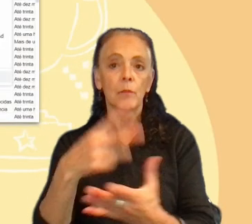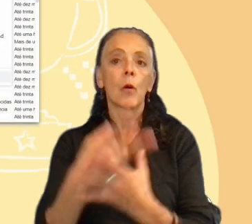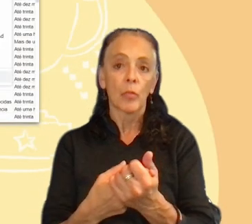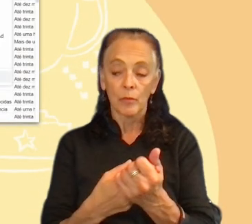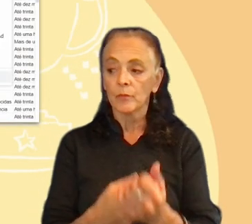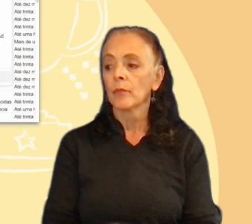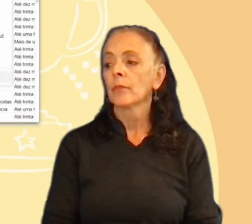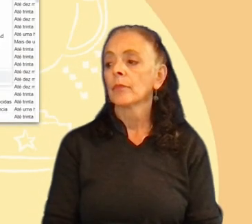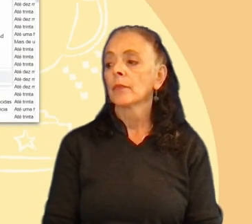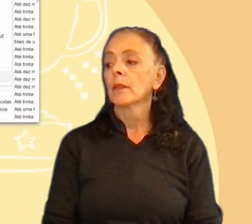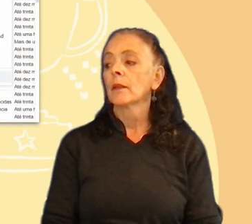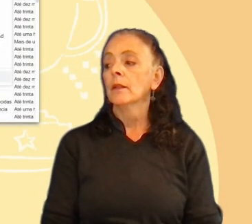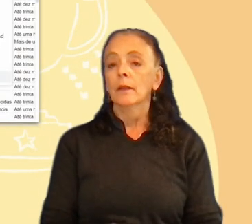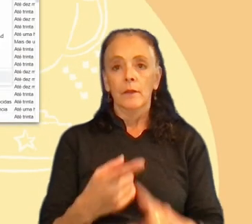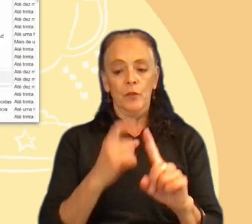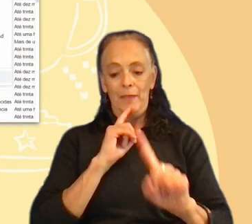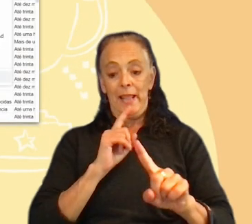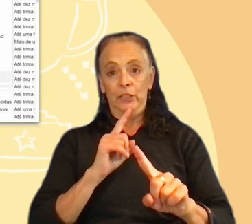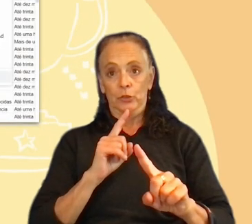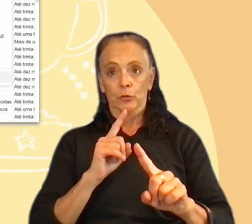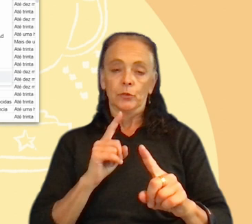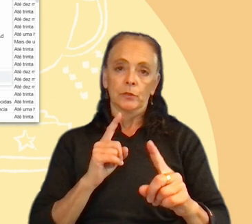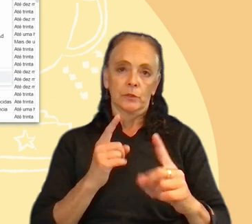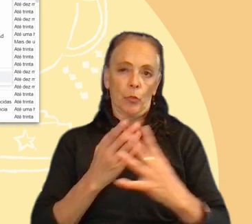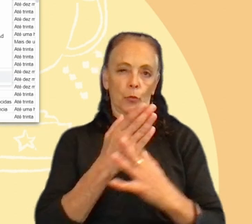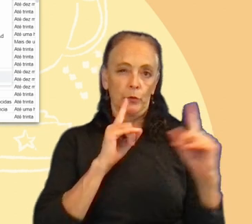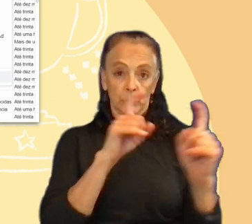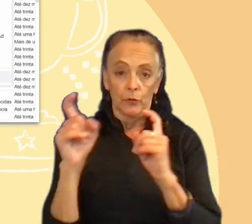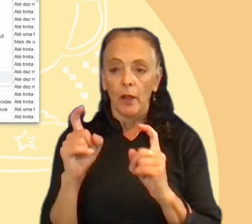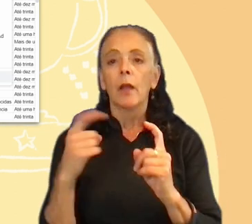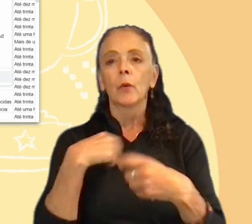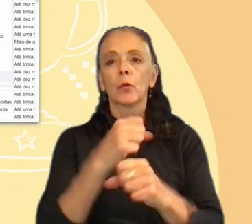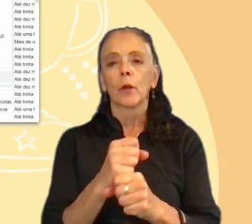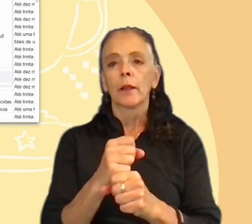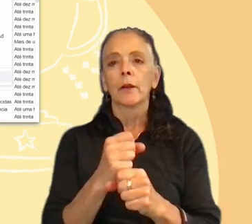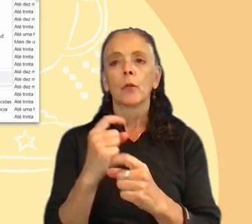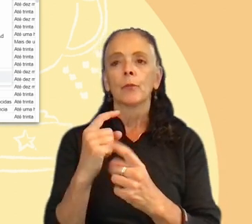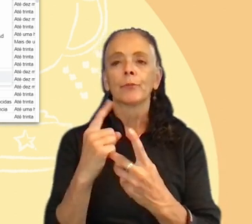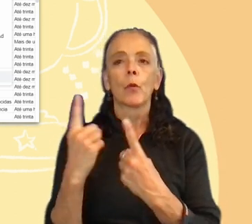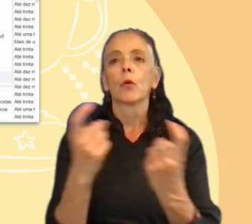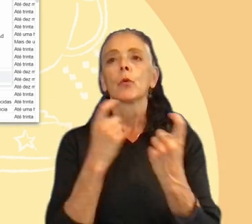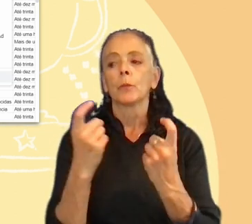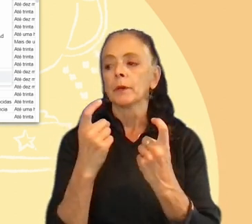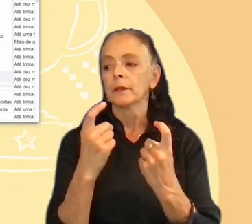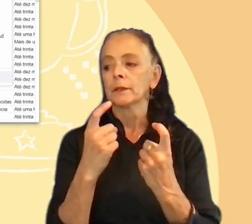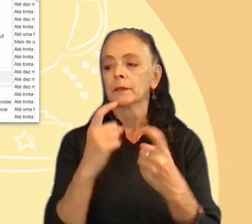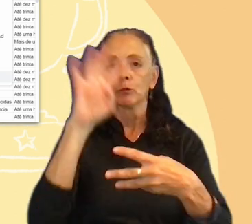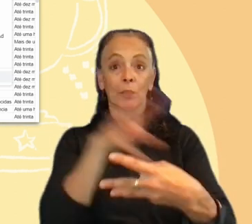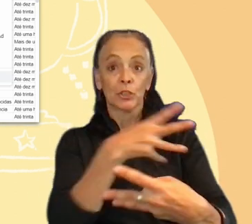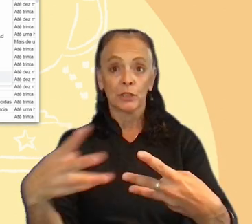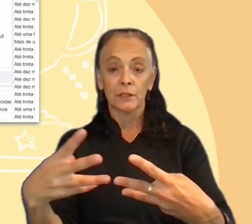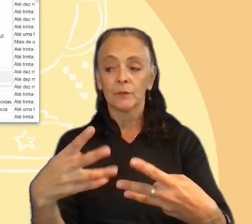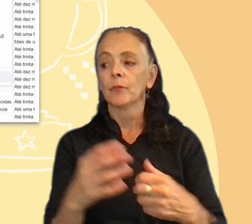Based on the answers from the survey, we created this recruitment survey answers spreadsheet. Where